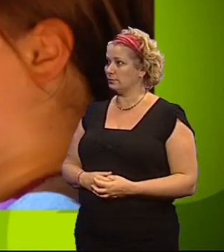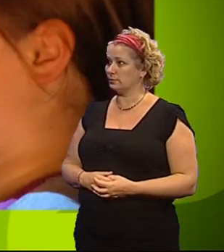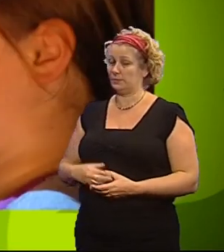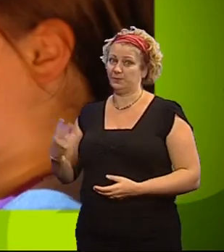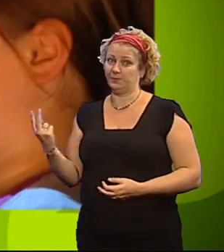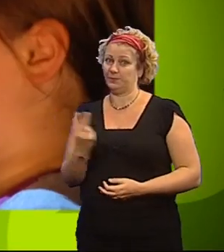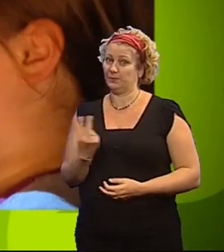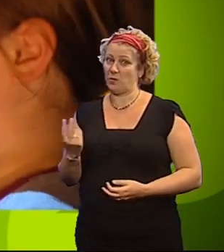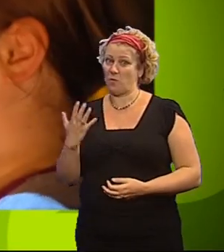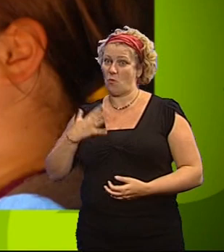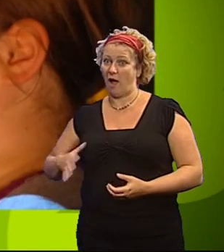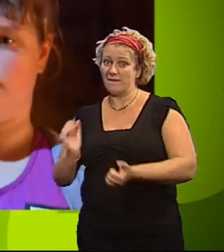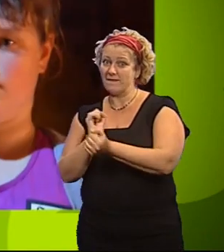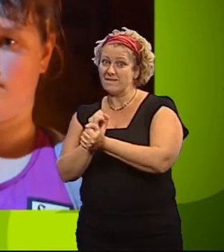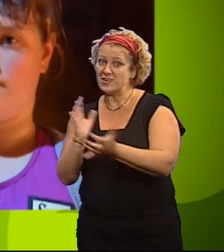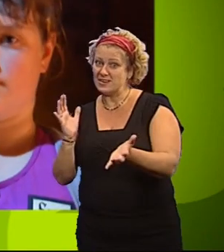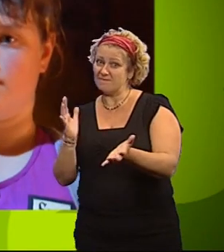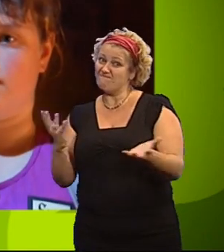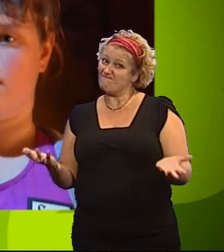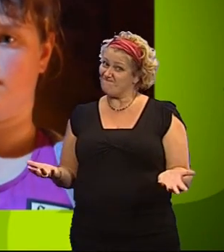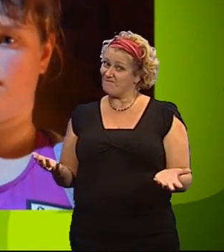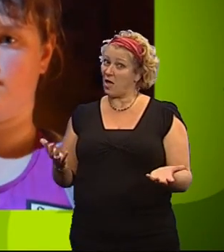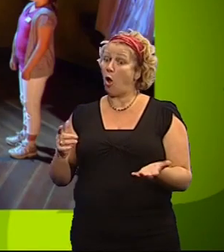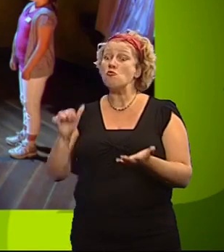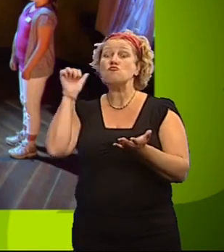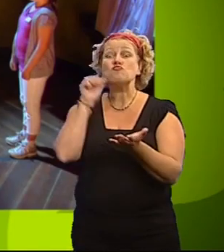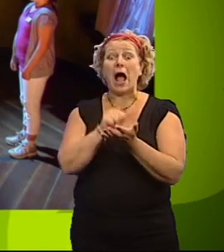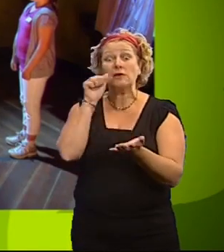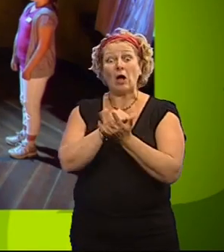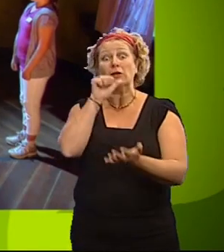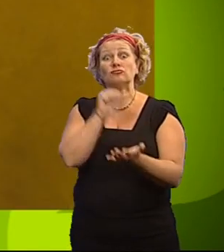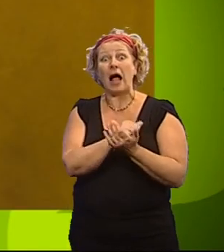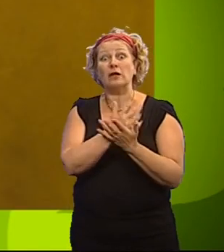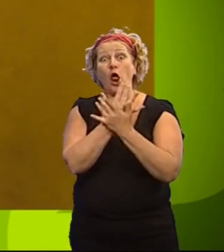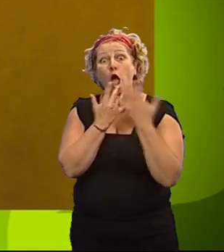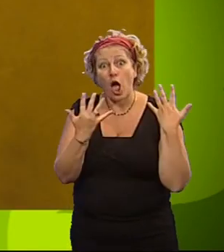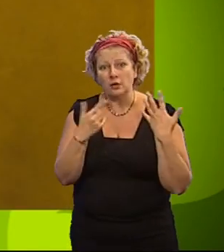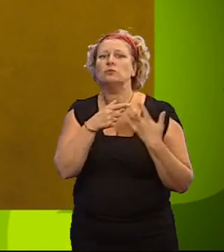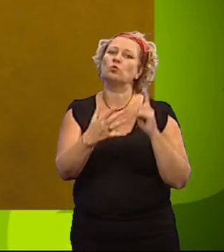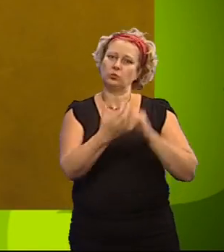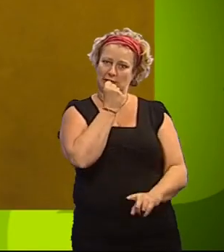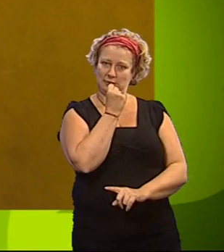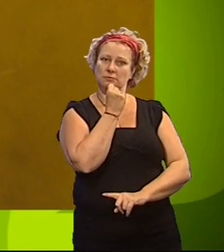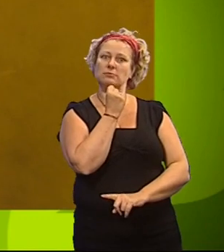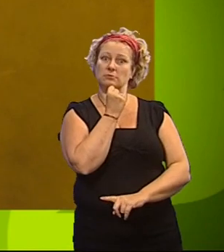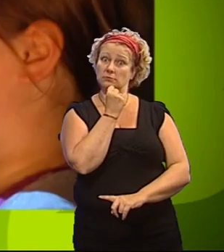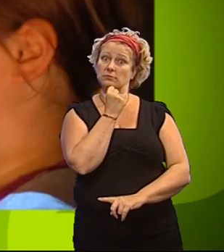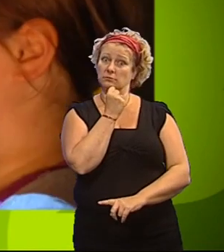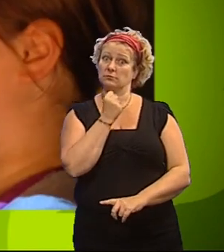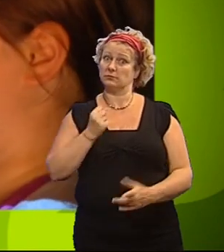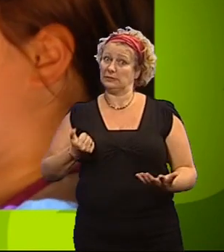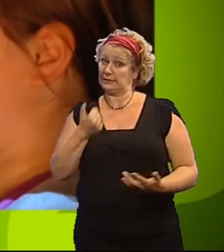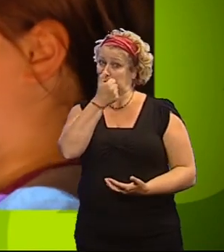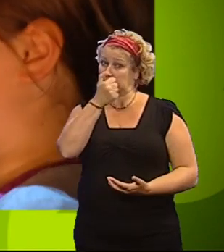fight for freedom. The Unfortunate with the most correct answers will be the winner. You have 60 seconds to prove